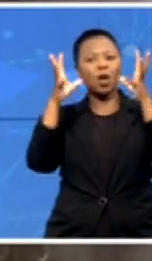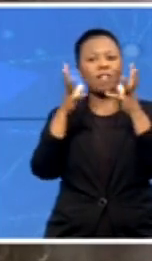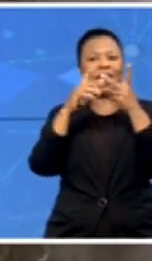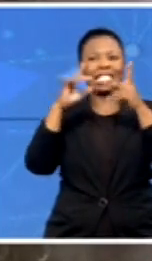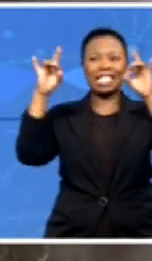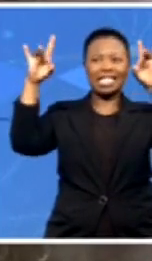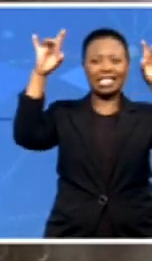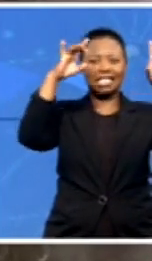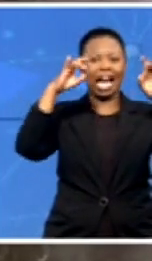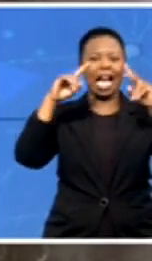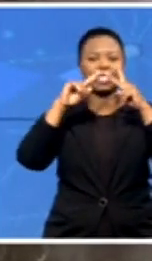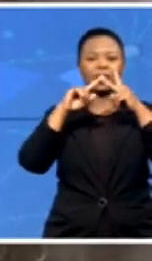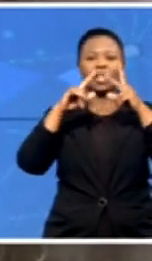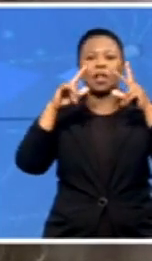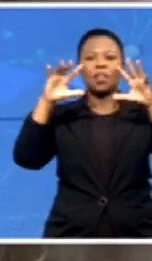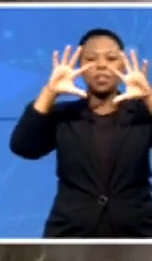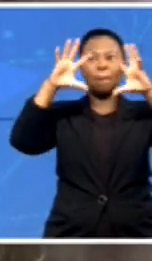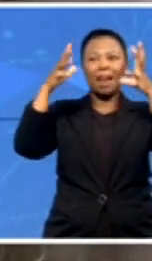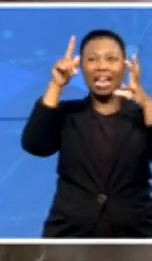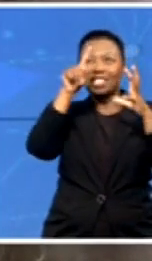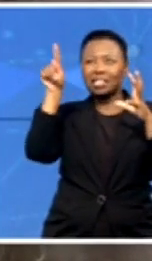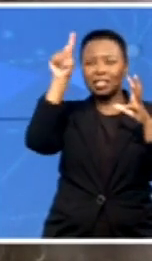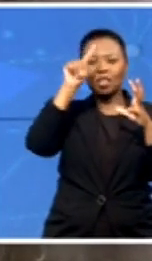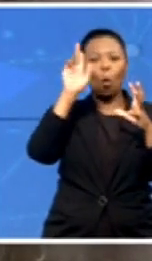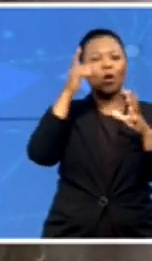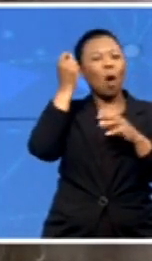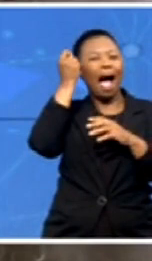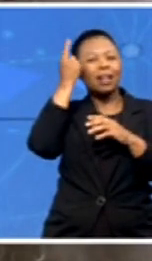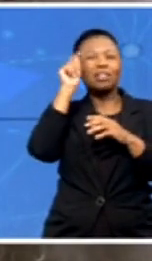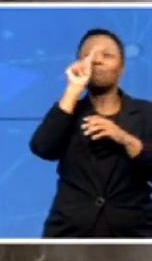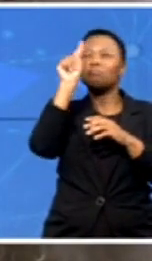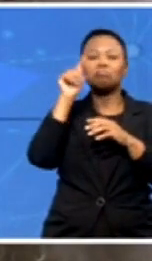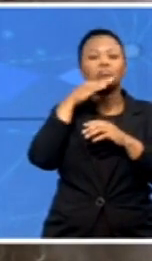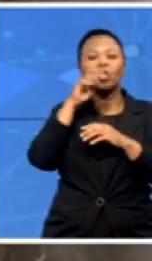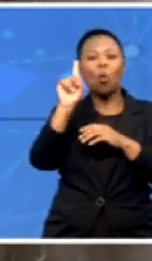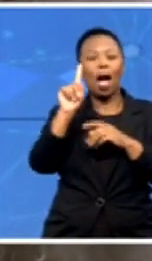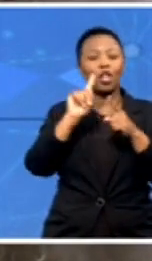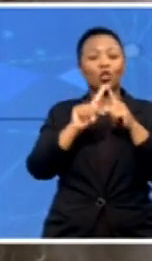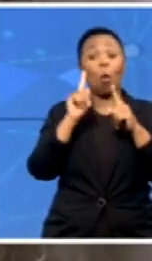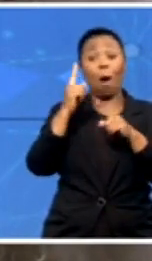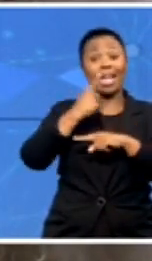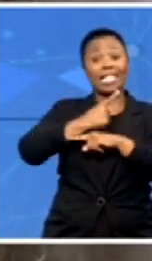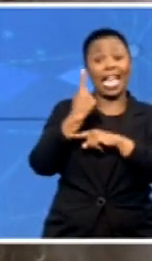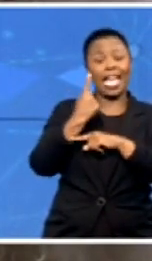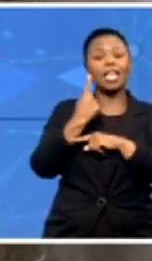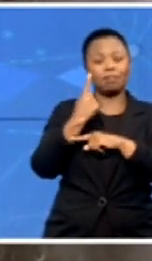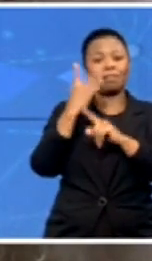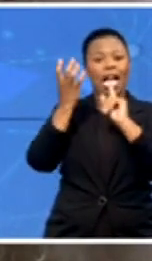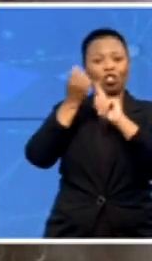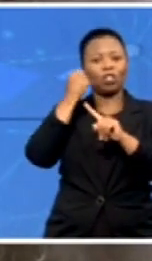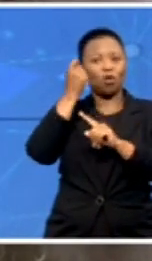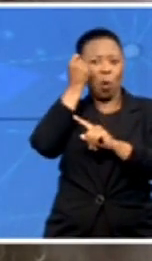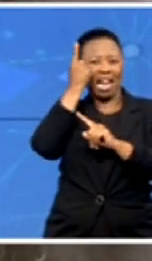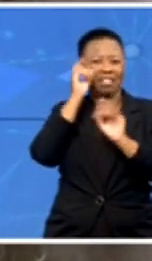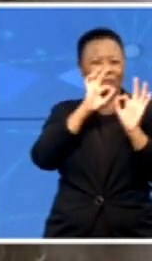that's what Erin wants to become one day. The 15-year-old is only in grade 10 now, 2024. She will be in